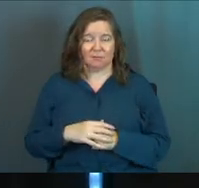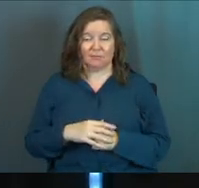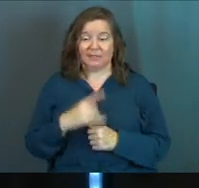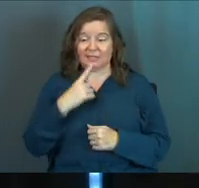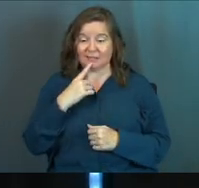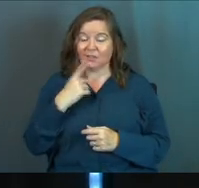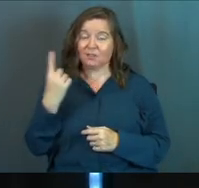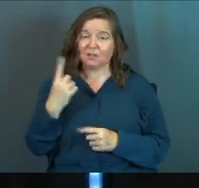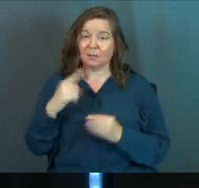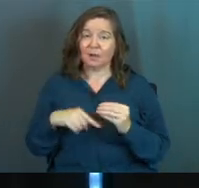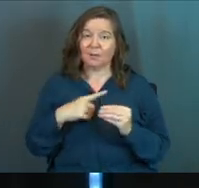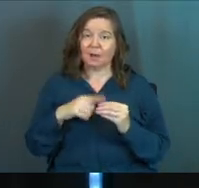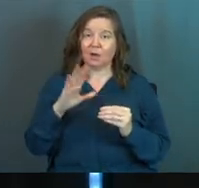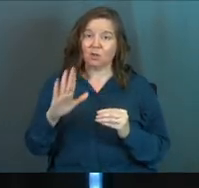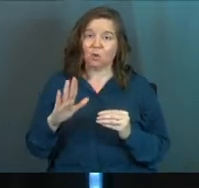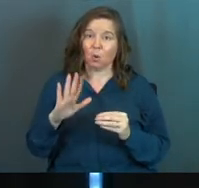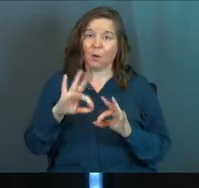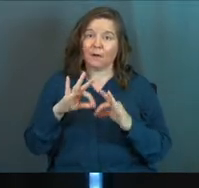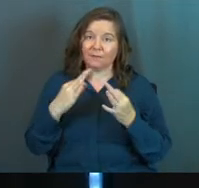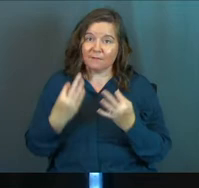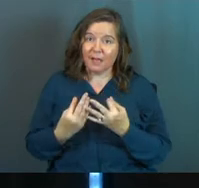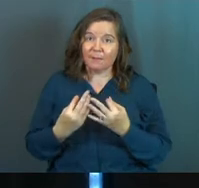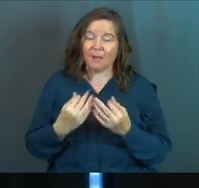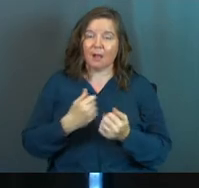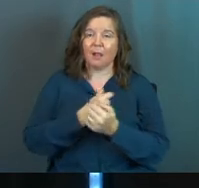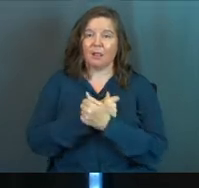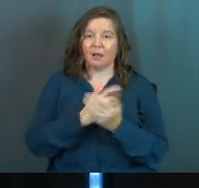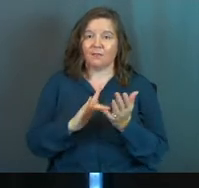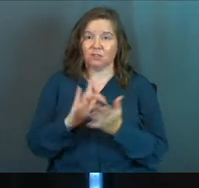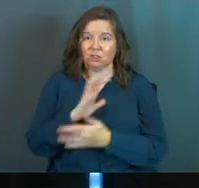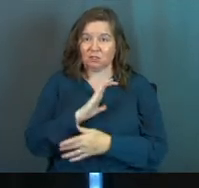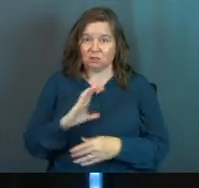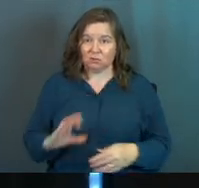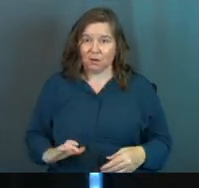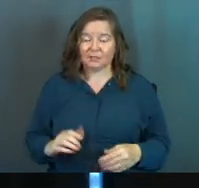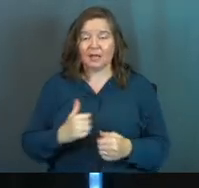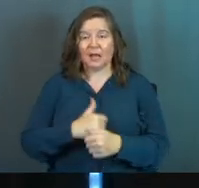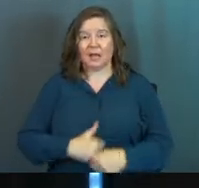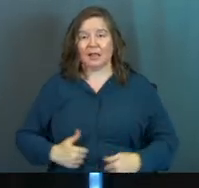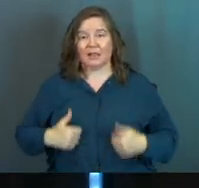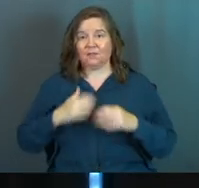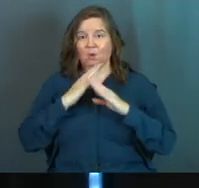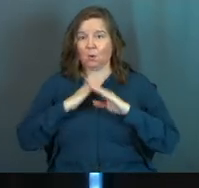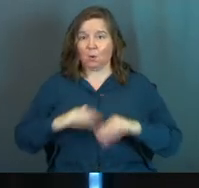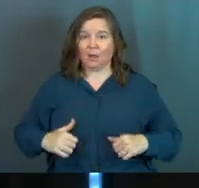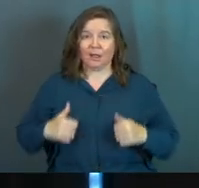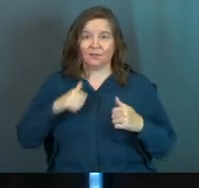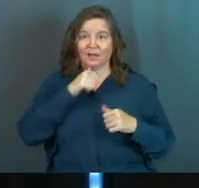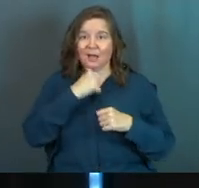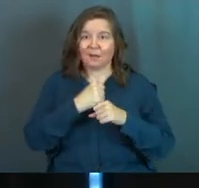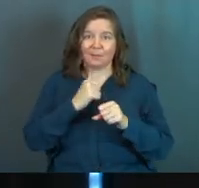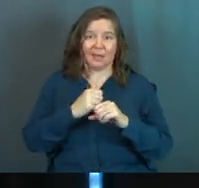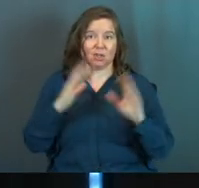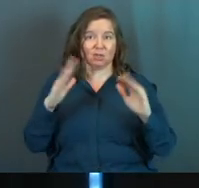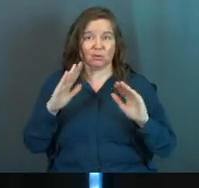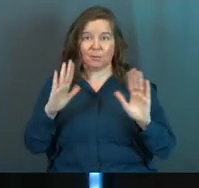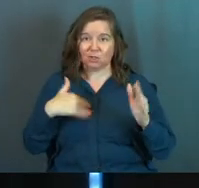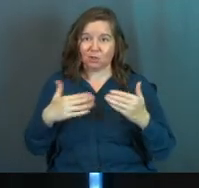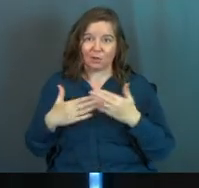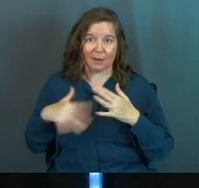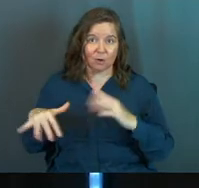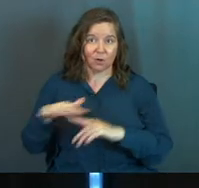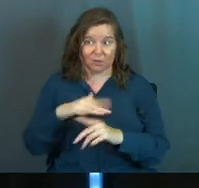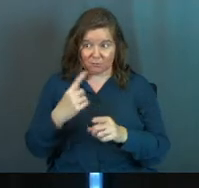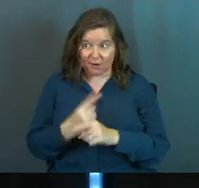He says there's something about just your family loving Jesus Christ, and living a quiet life, and not making any trouble in your